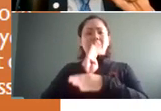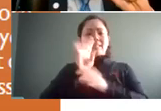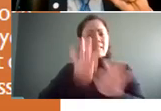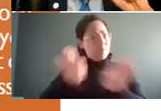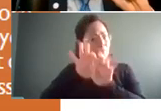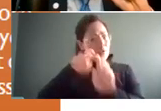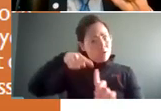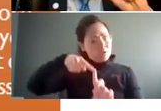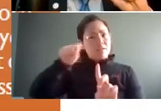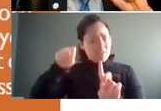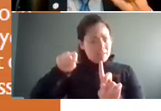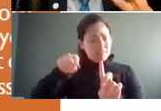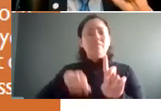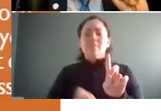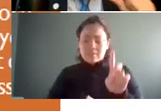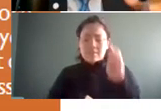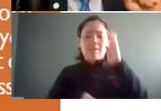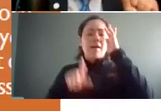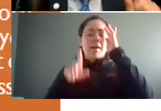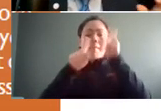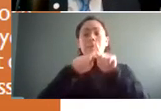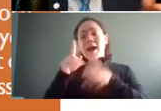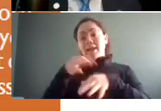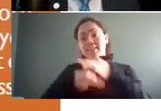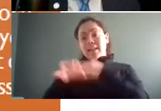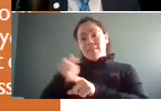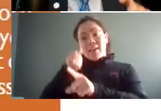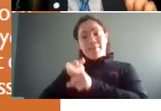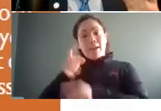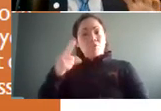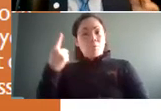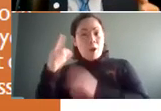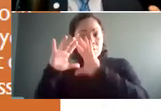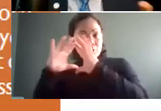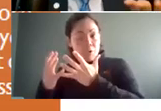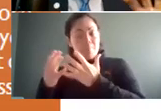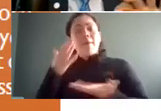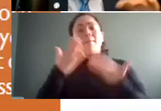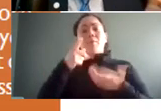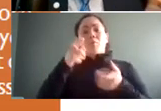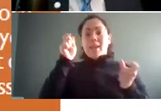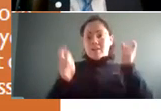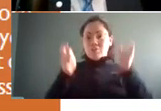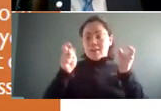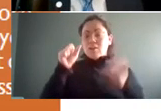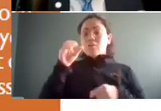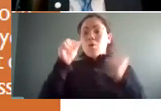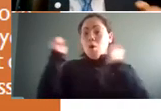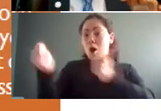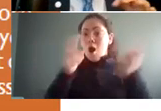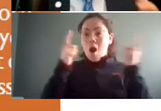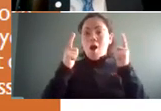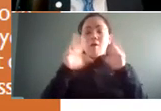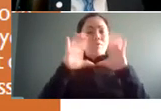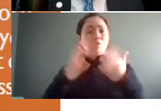and um but instead of affecting one group more than another is there a way that you can adjust it so that every group is affected